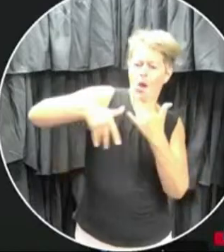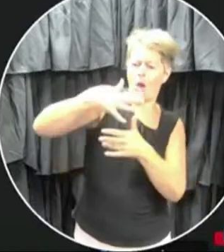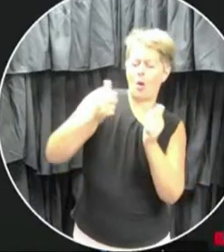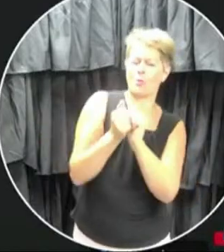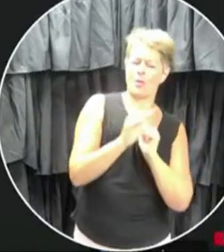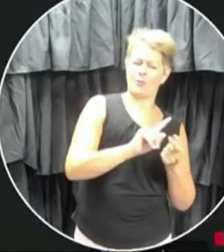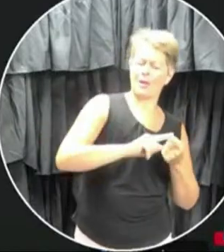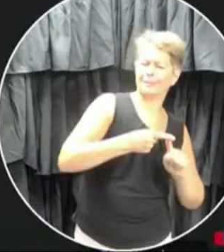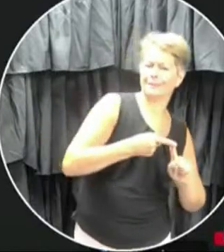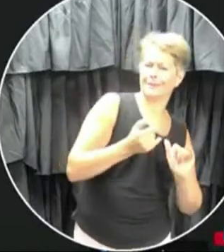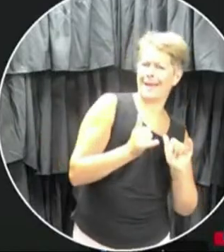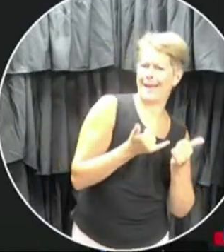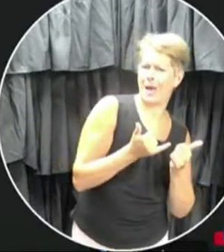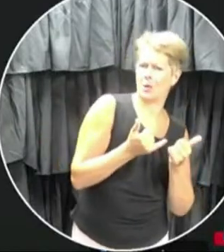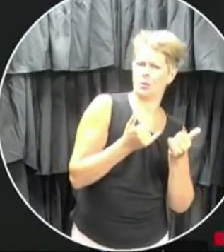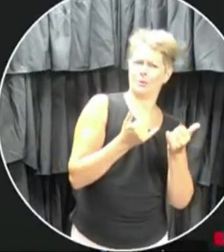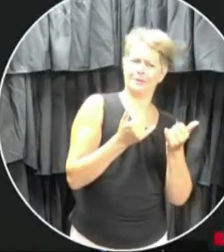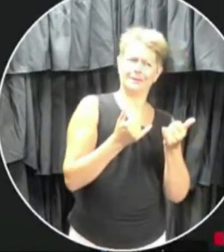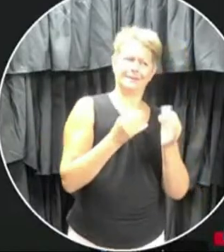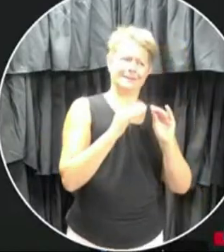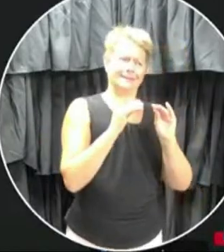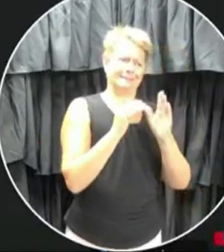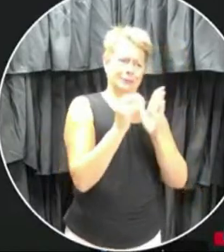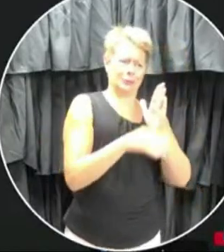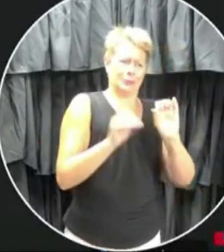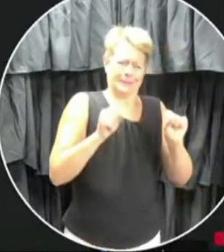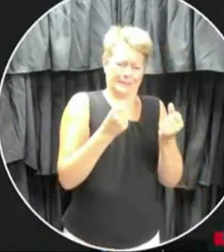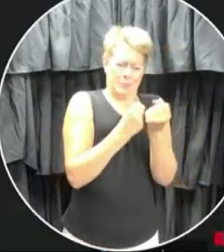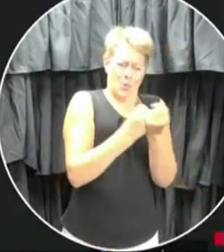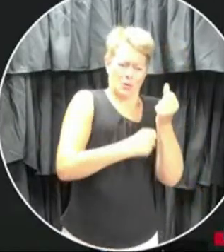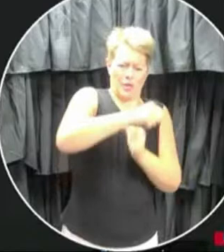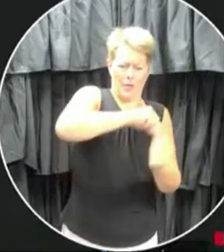help, you know, students support each other while while they're in school.